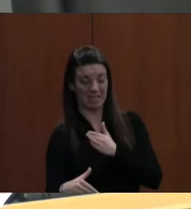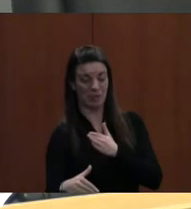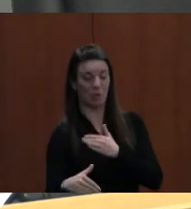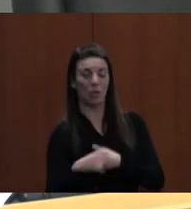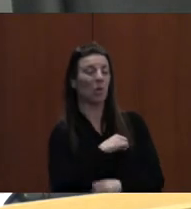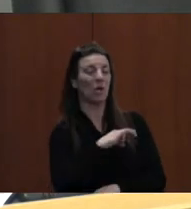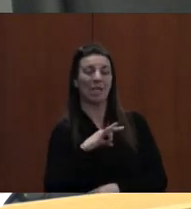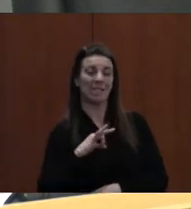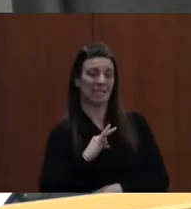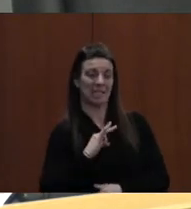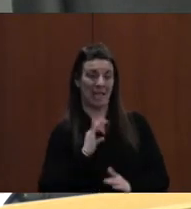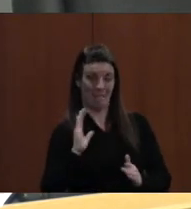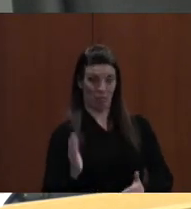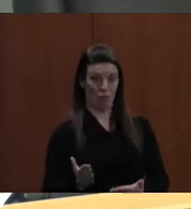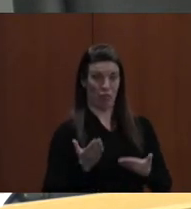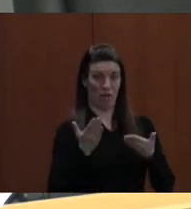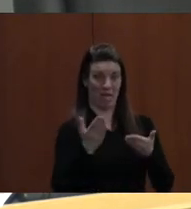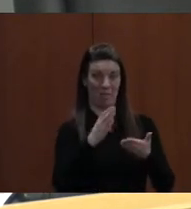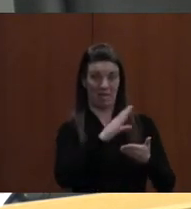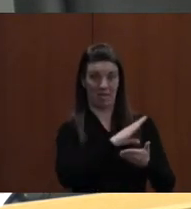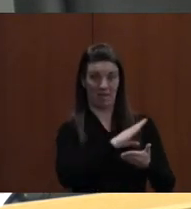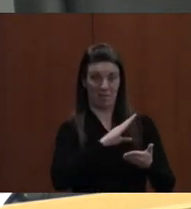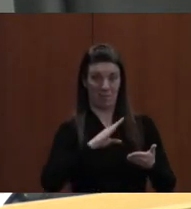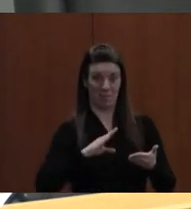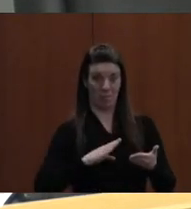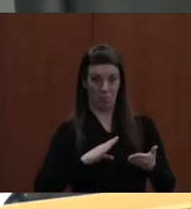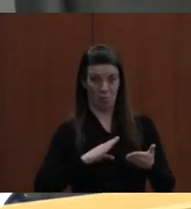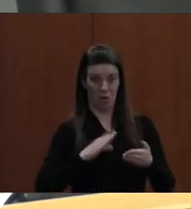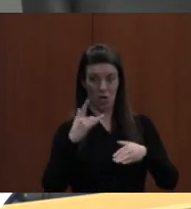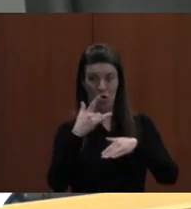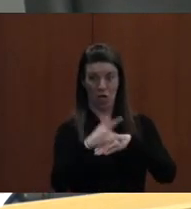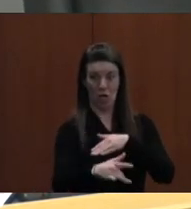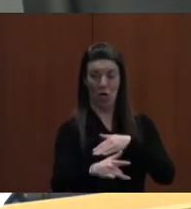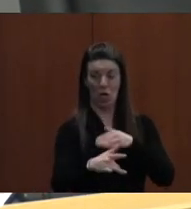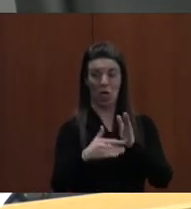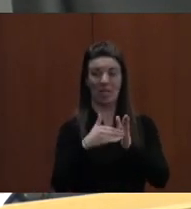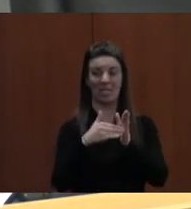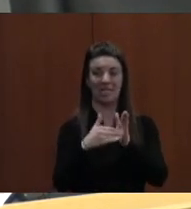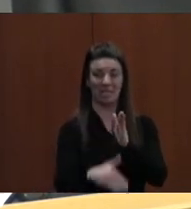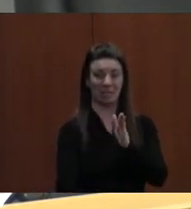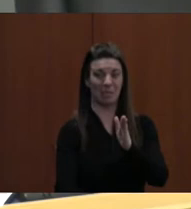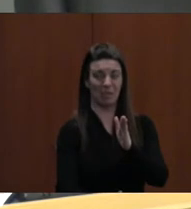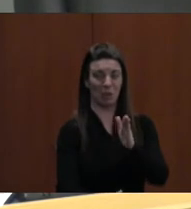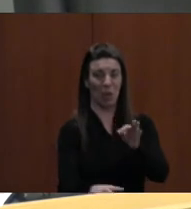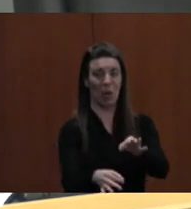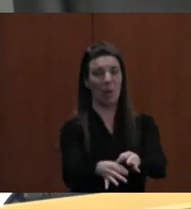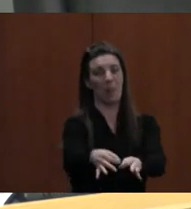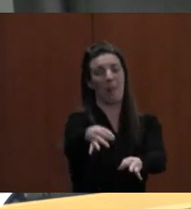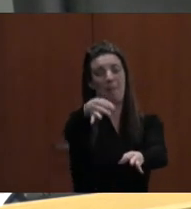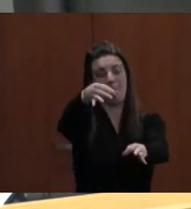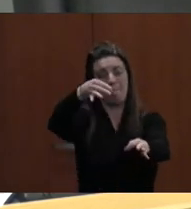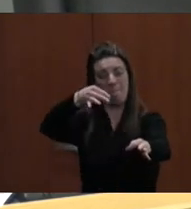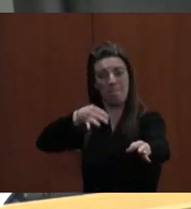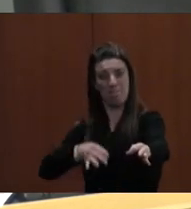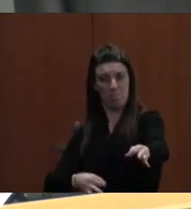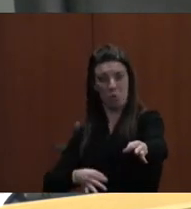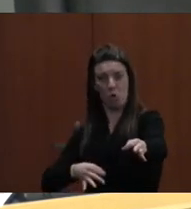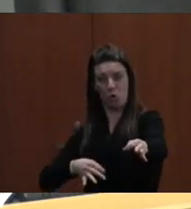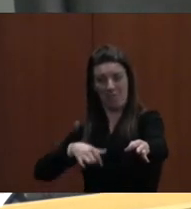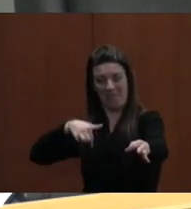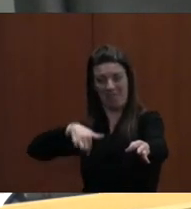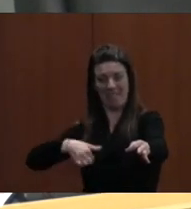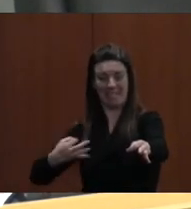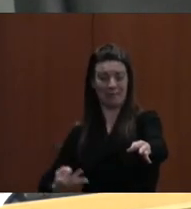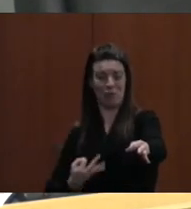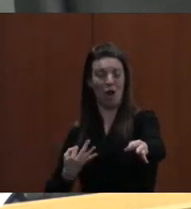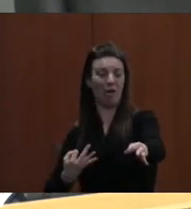TO MOVE THAT EARLY DISMISSAL TO THIS FRIDAY. WE THINK THAT WOULD BE APPROPRIATE. WE HAVE